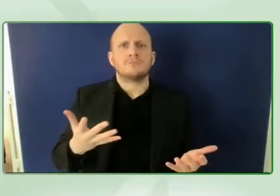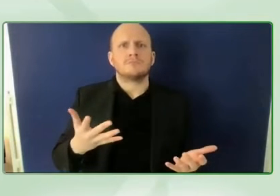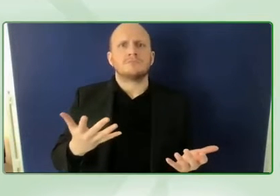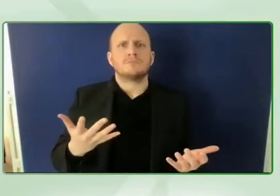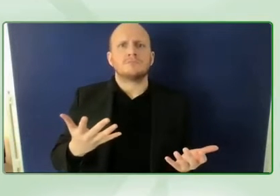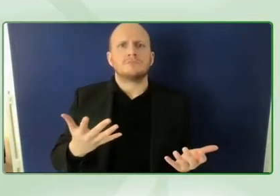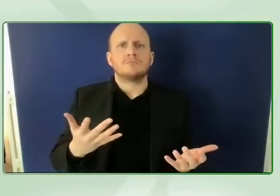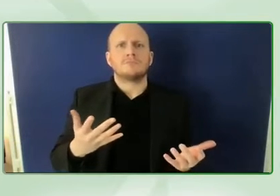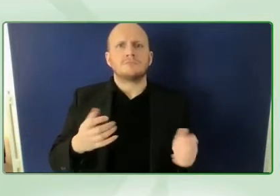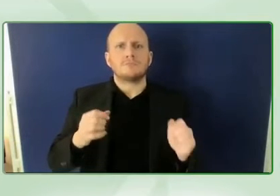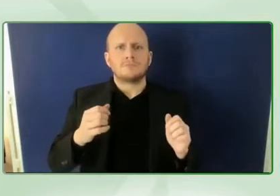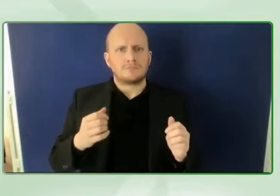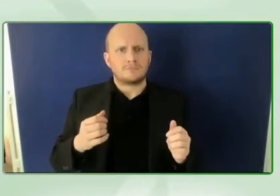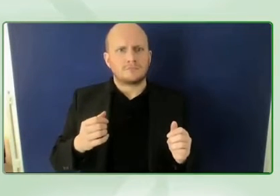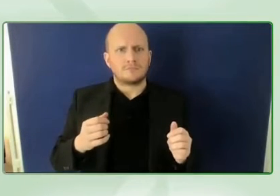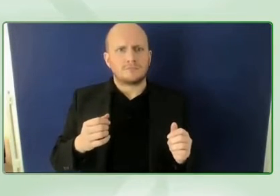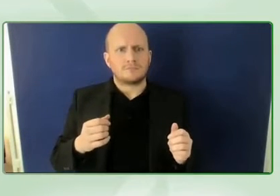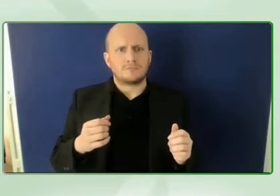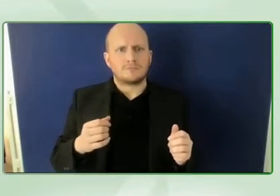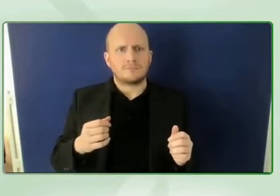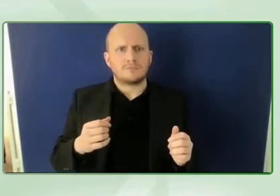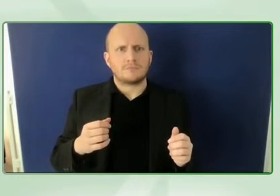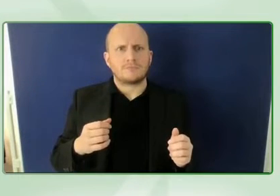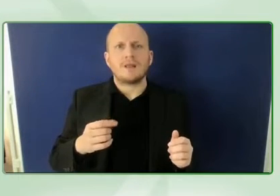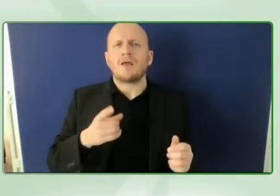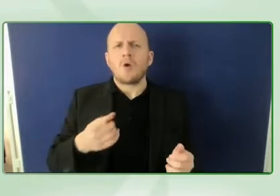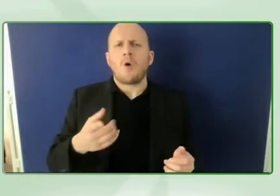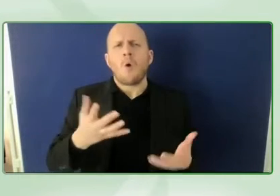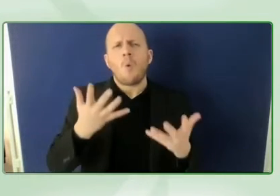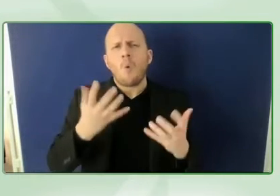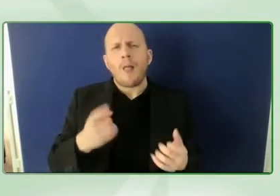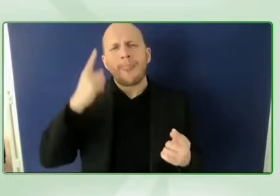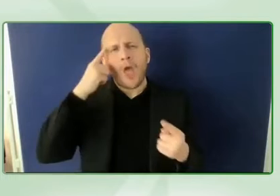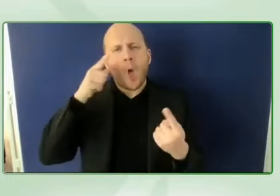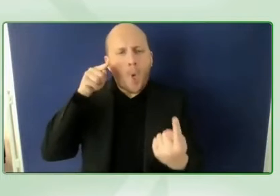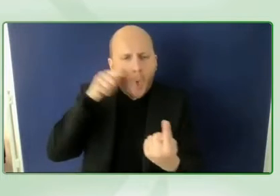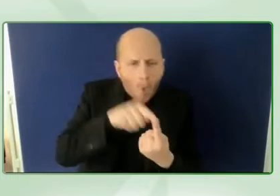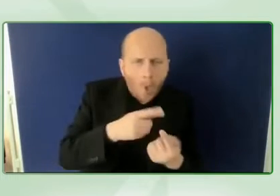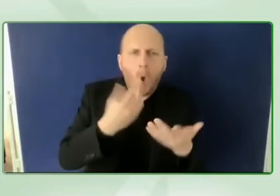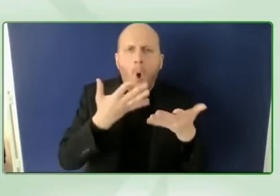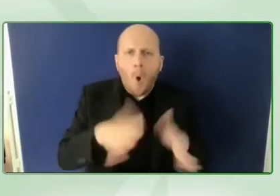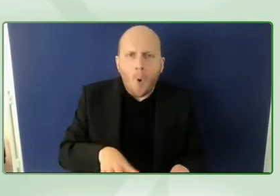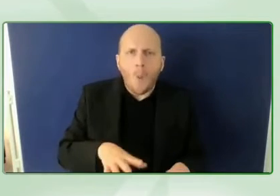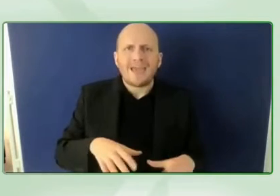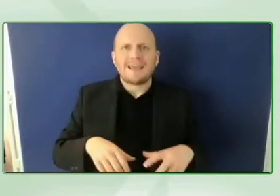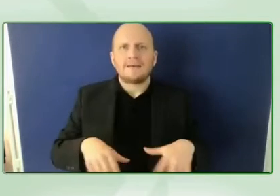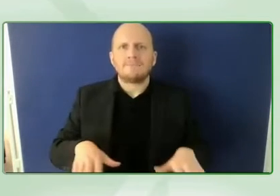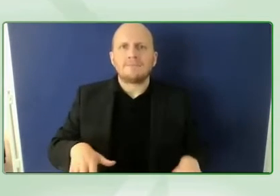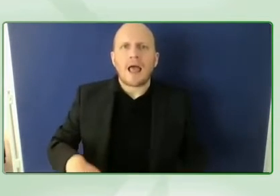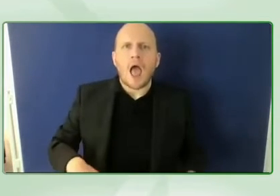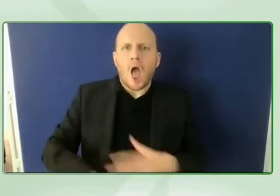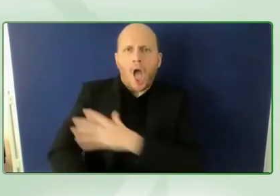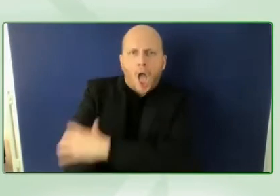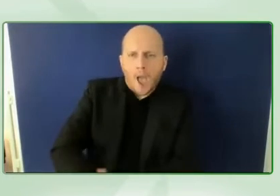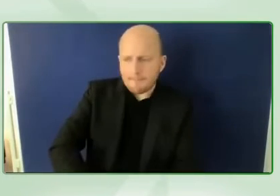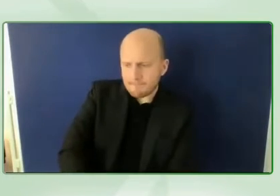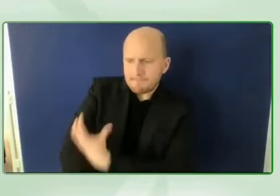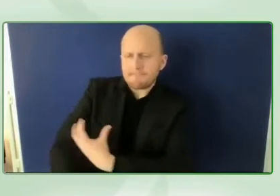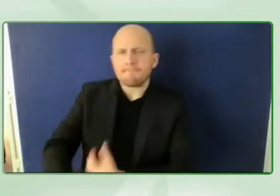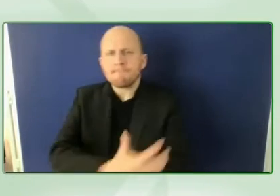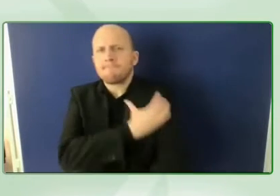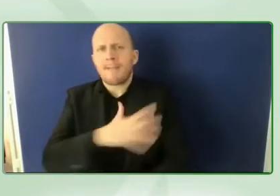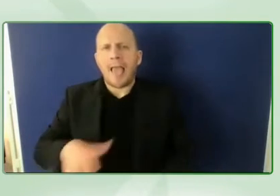it's really about not building barriers eliminating discrimination uh not building institutions so sometimes it's about what not to do in